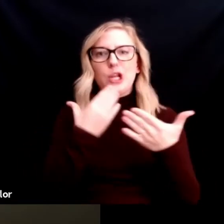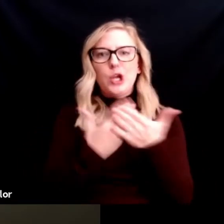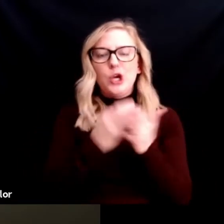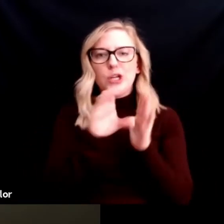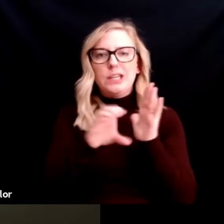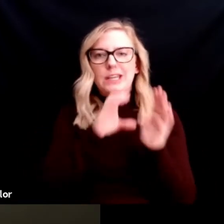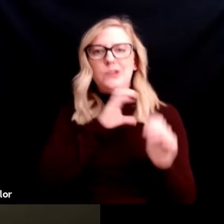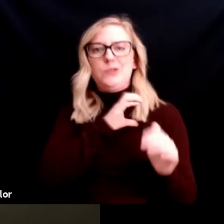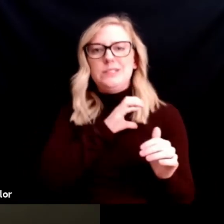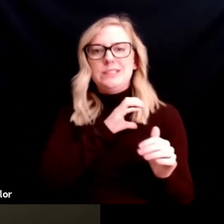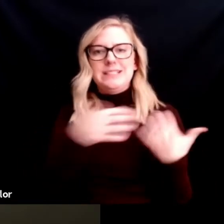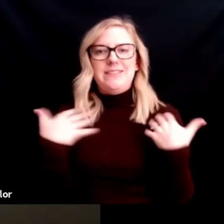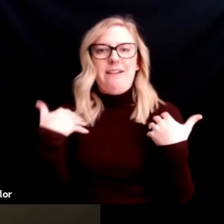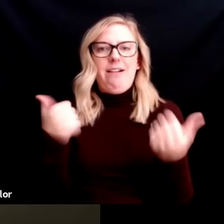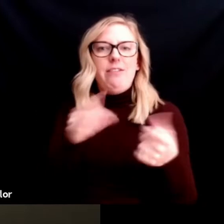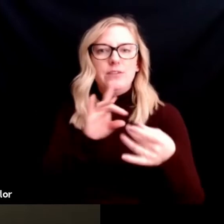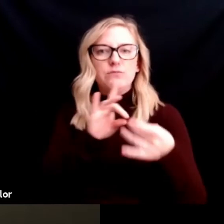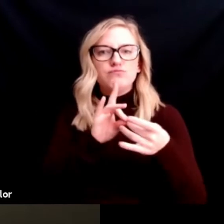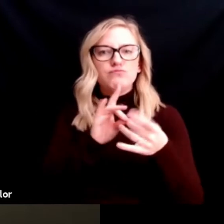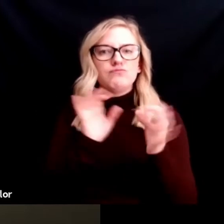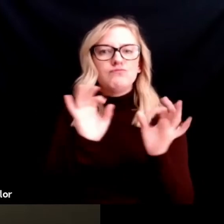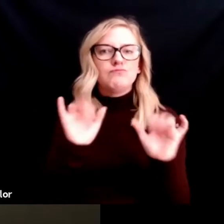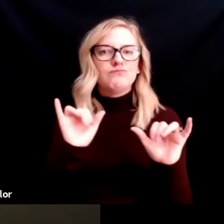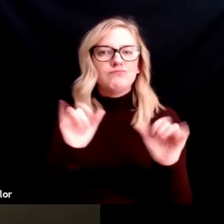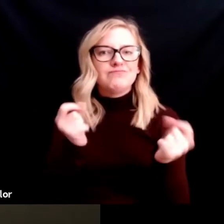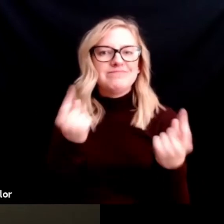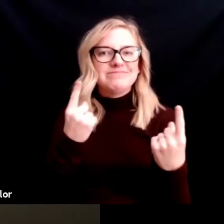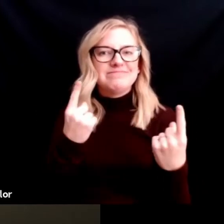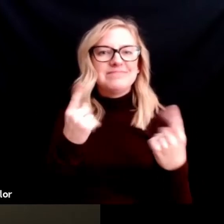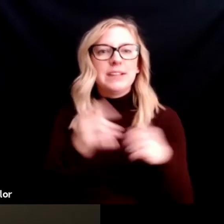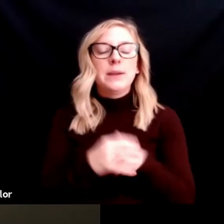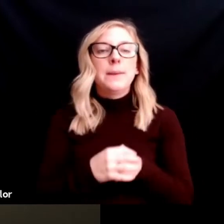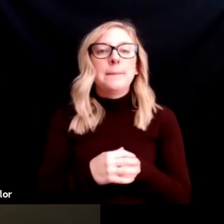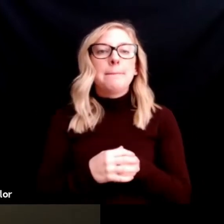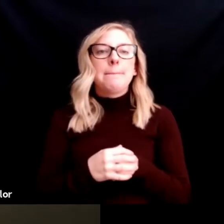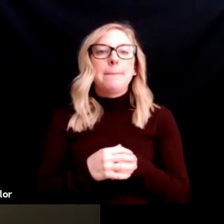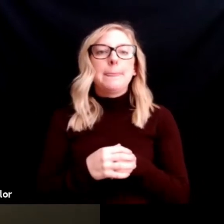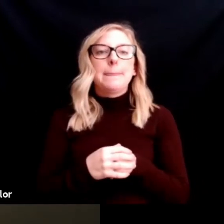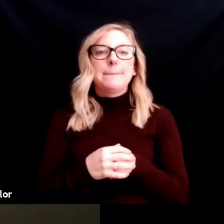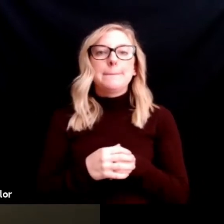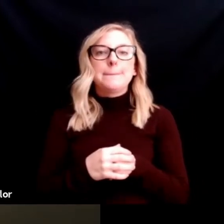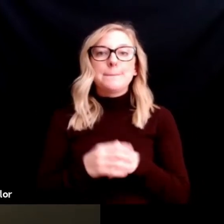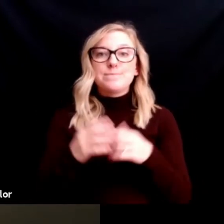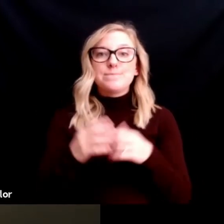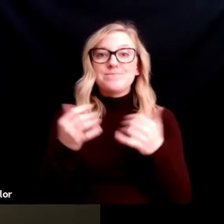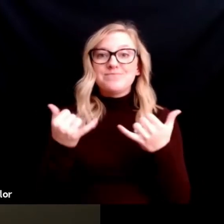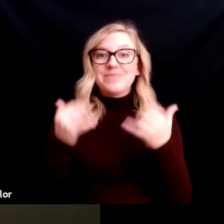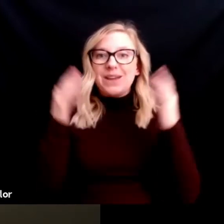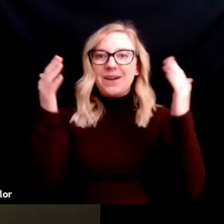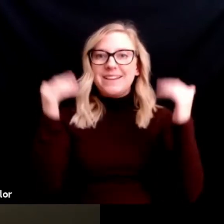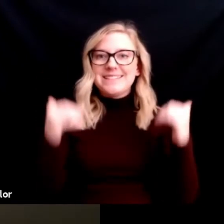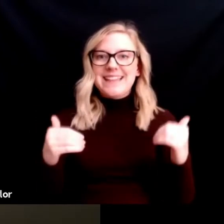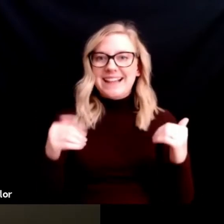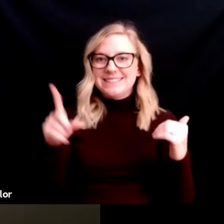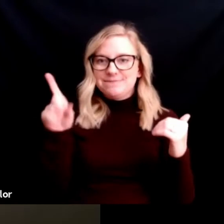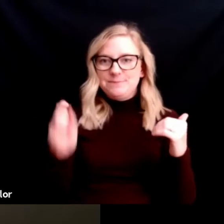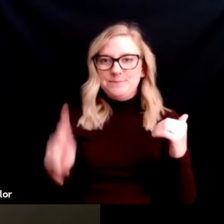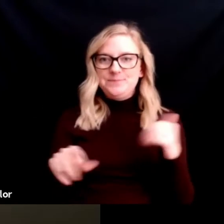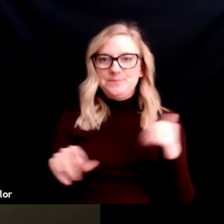a healthy, good, healthy relationship. That's amazing. So, on to, on to our next question.